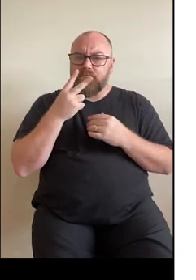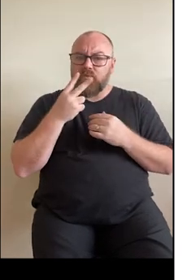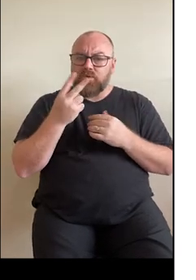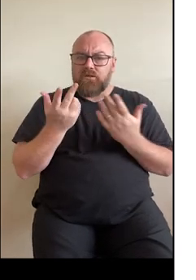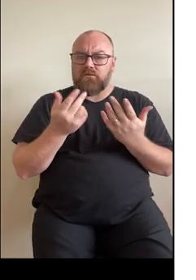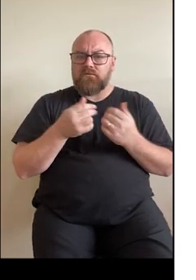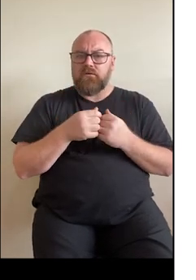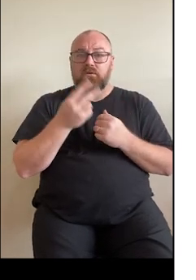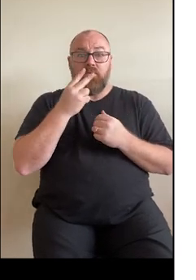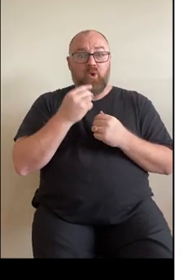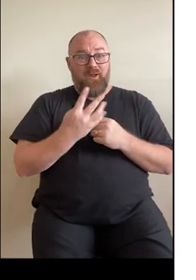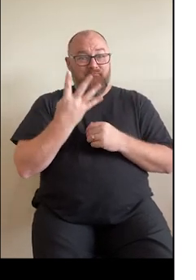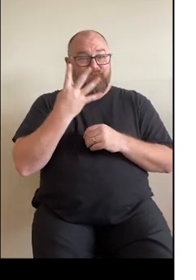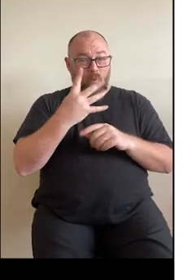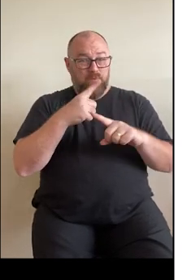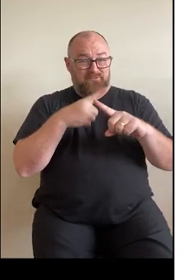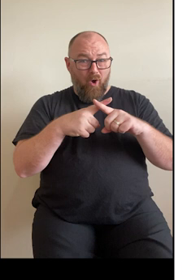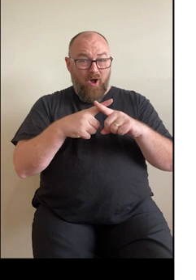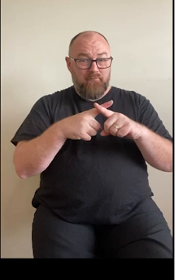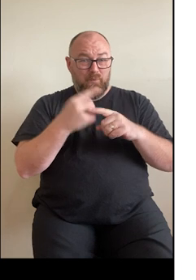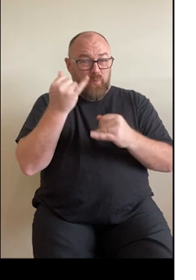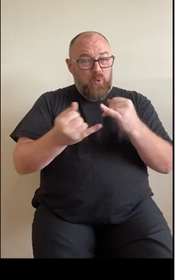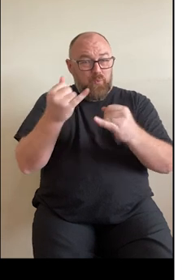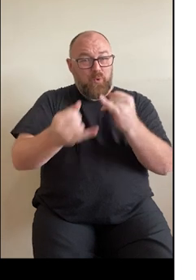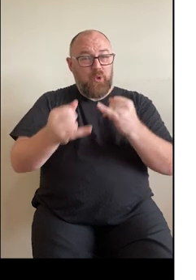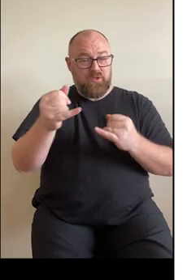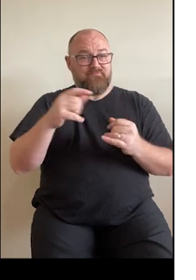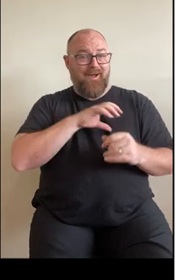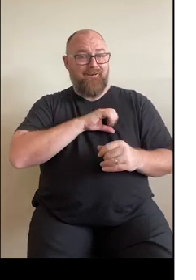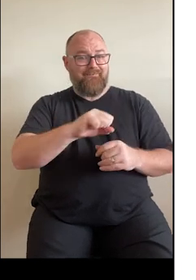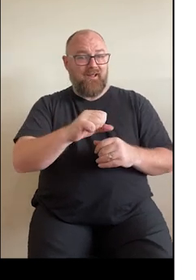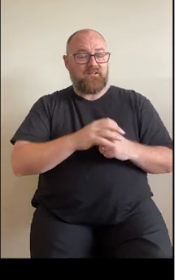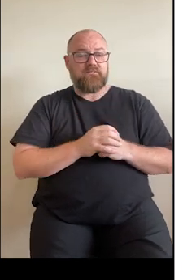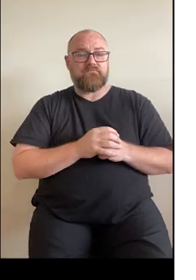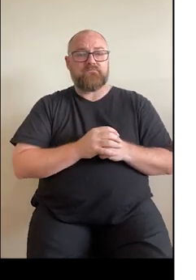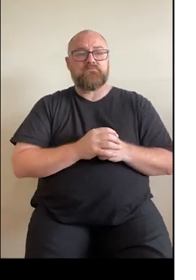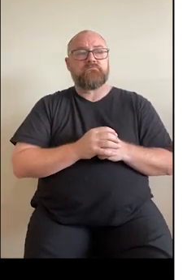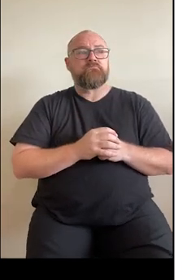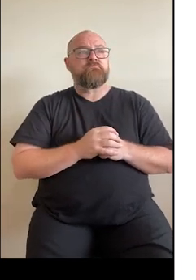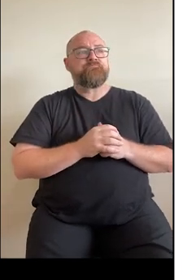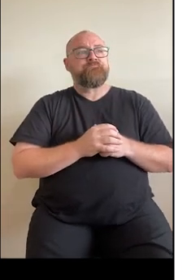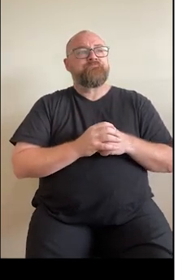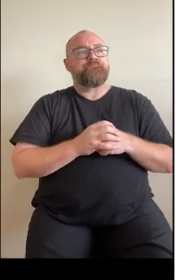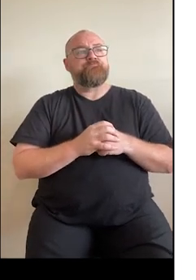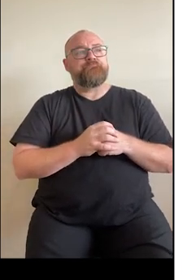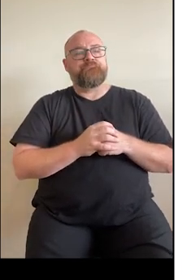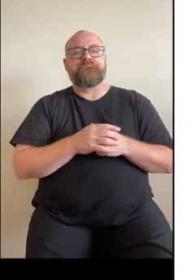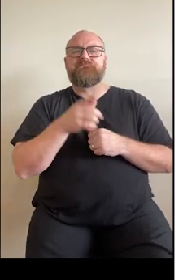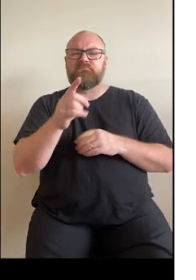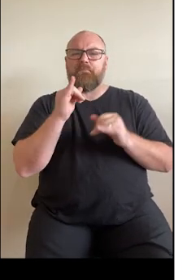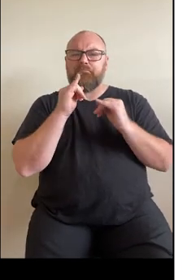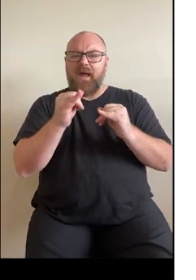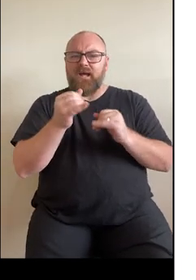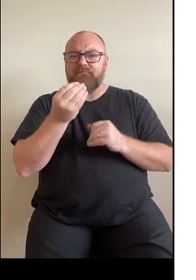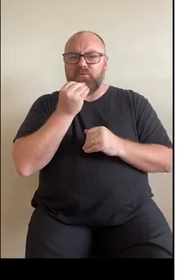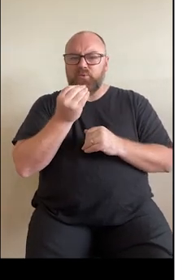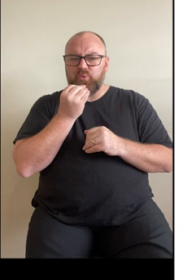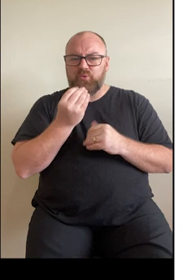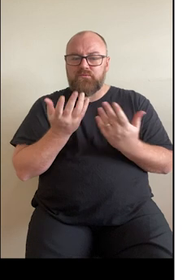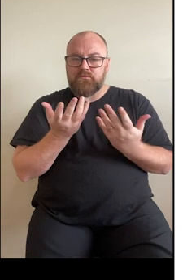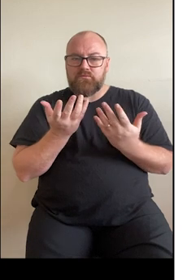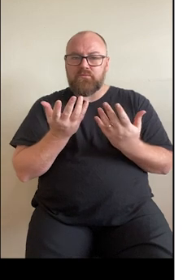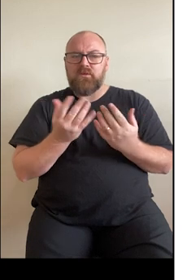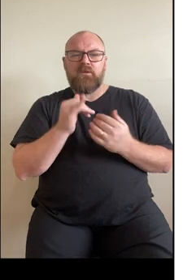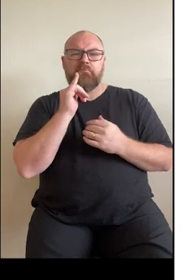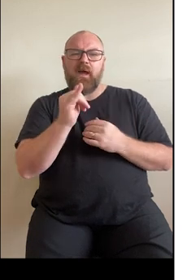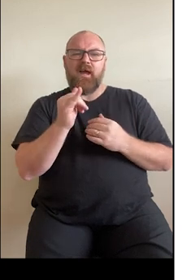smoking makes you four times more likely to die of a heart attack. Decrease bad cholesterol. So bad